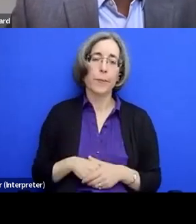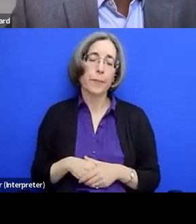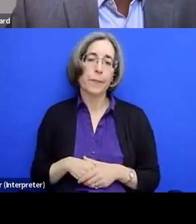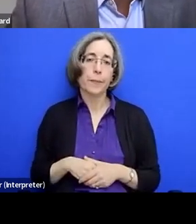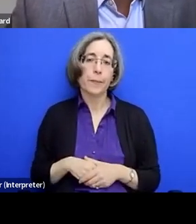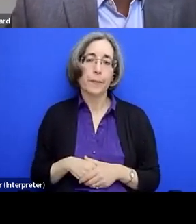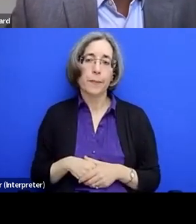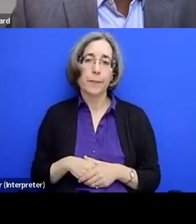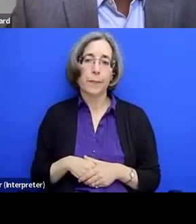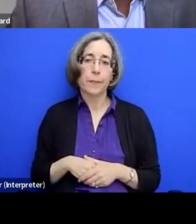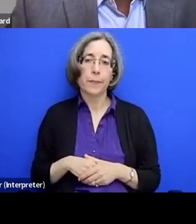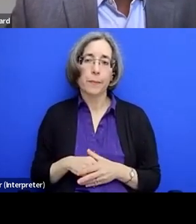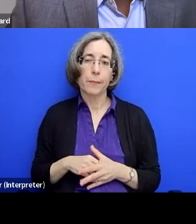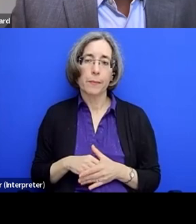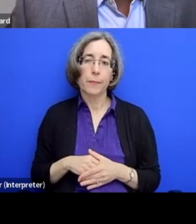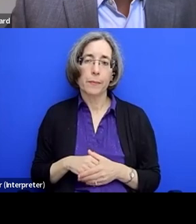That's, um,